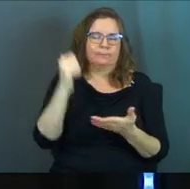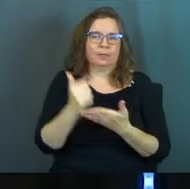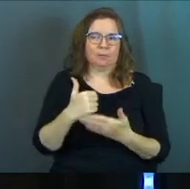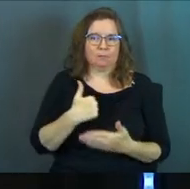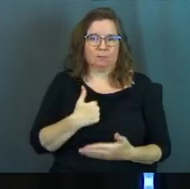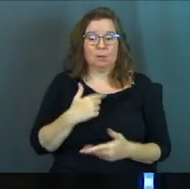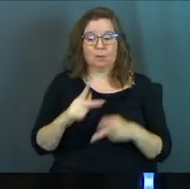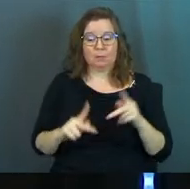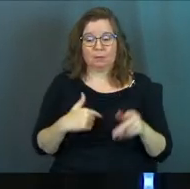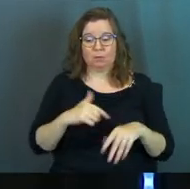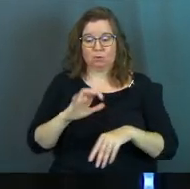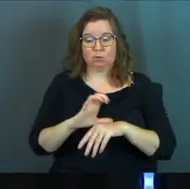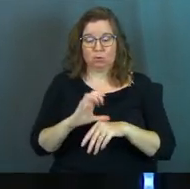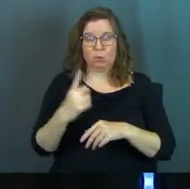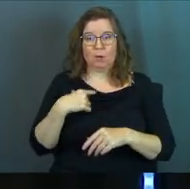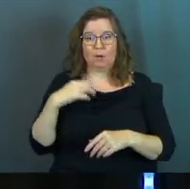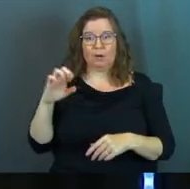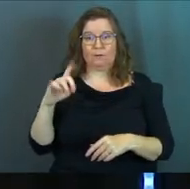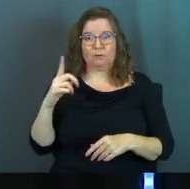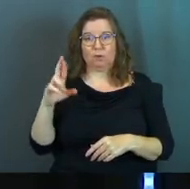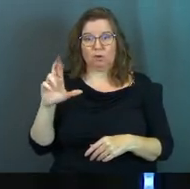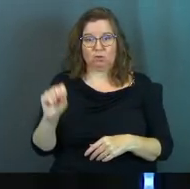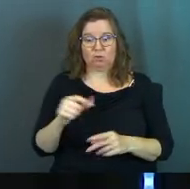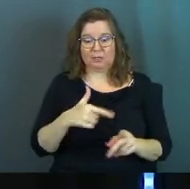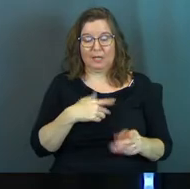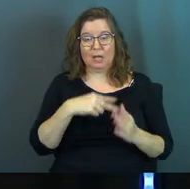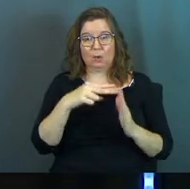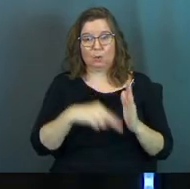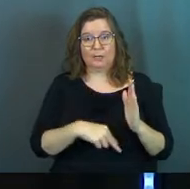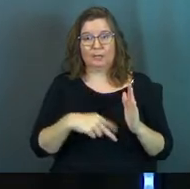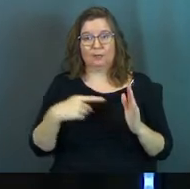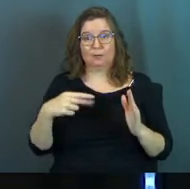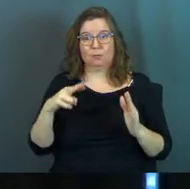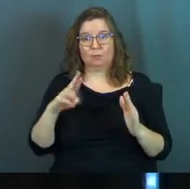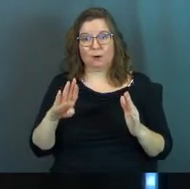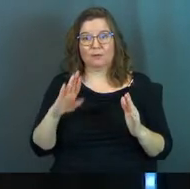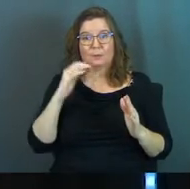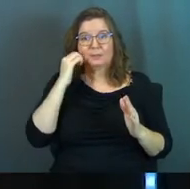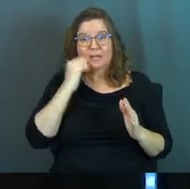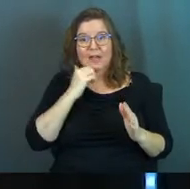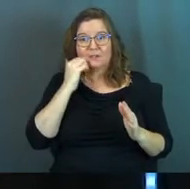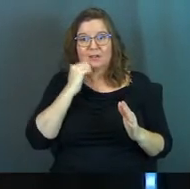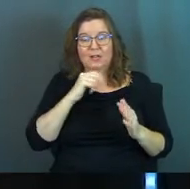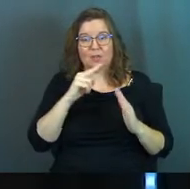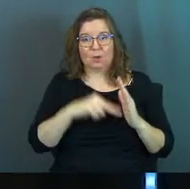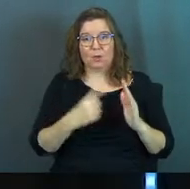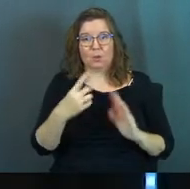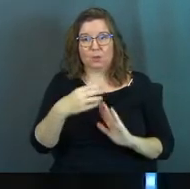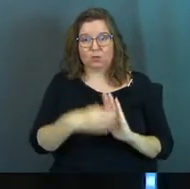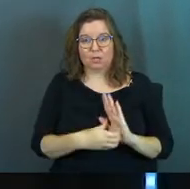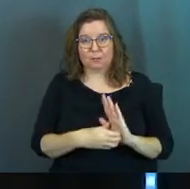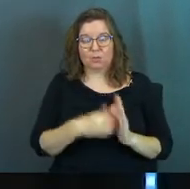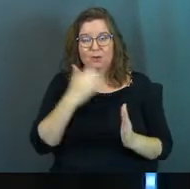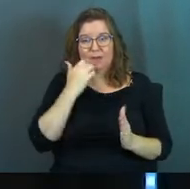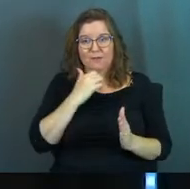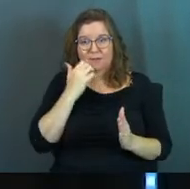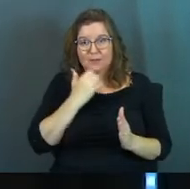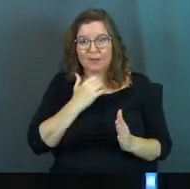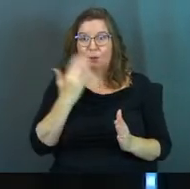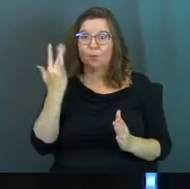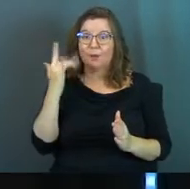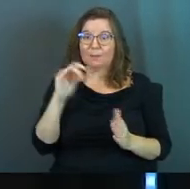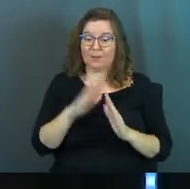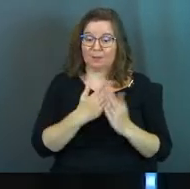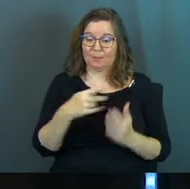There are people, even in this church, one of our elders, they read Proverbs every single day. They'll read a chapter in Proverbs every single day